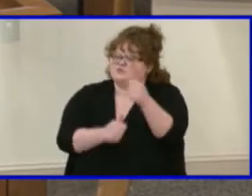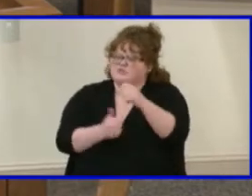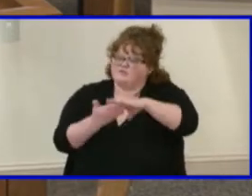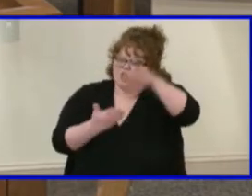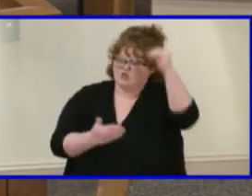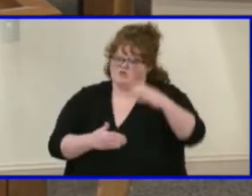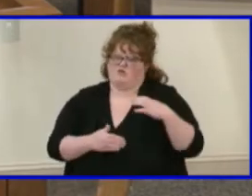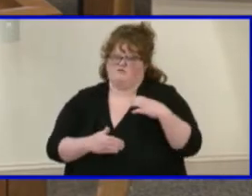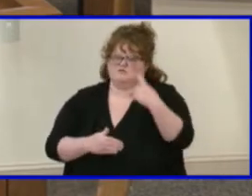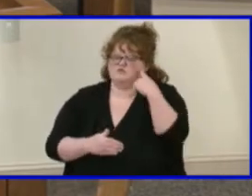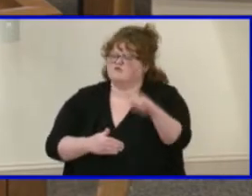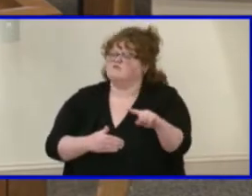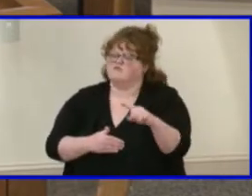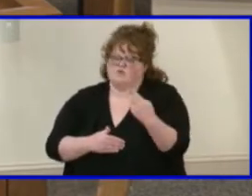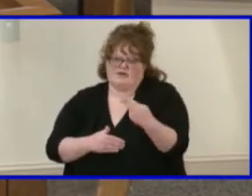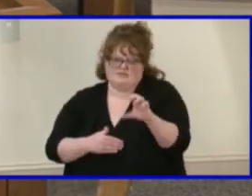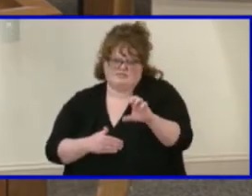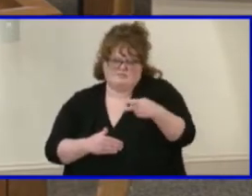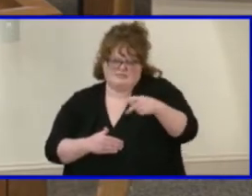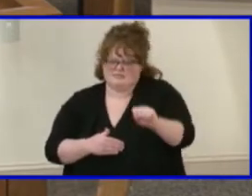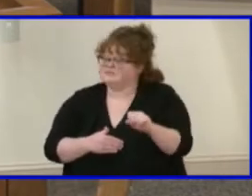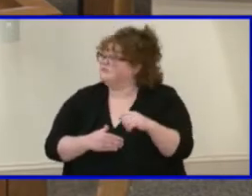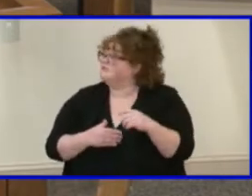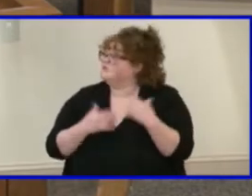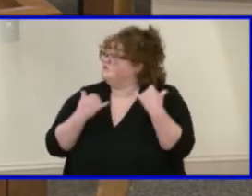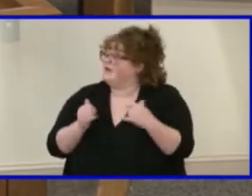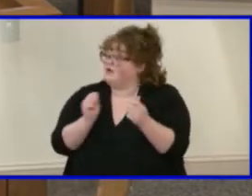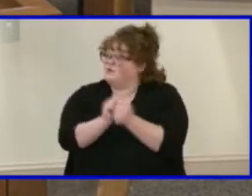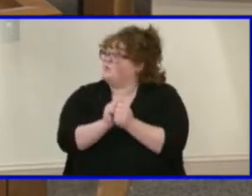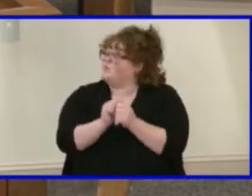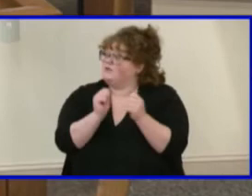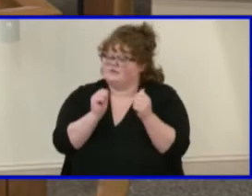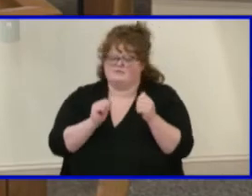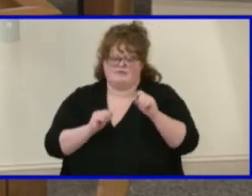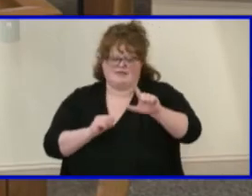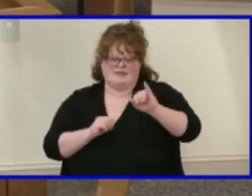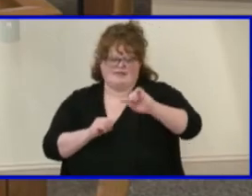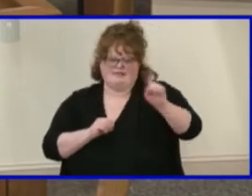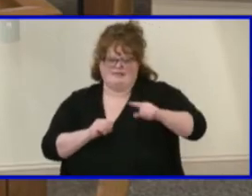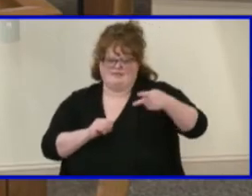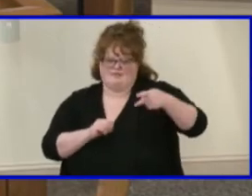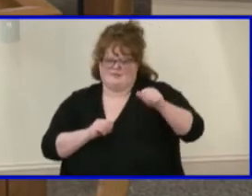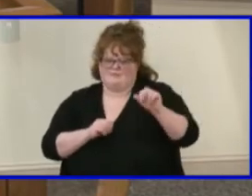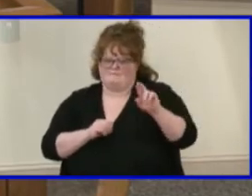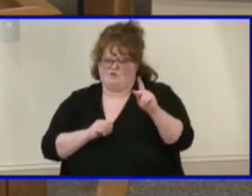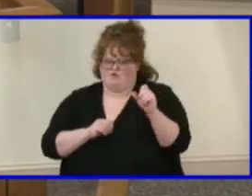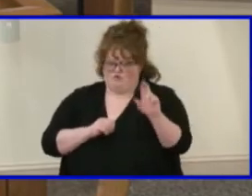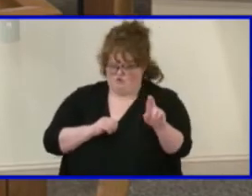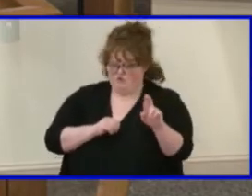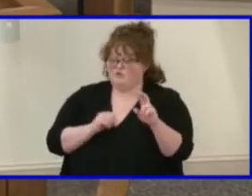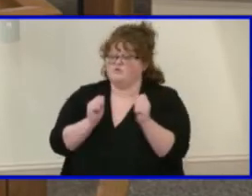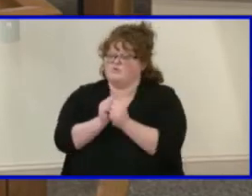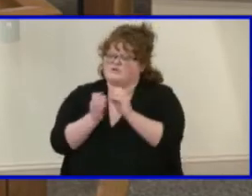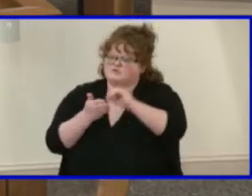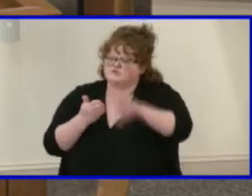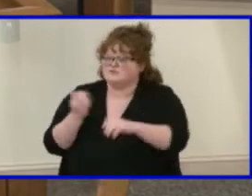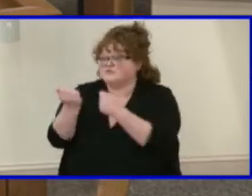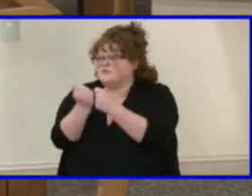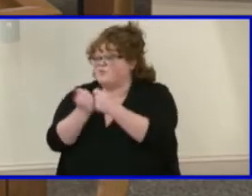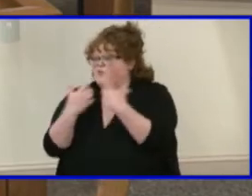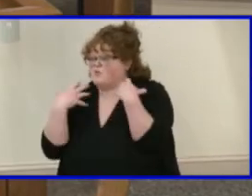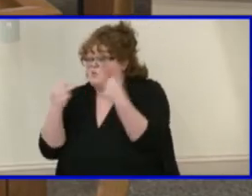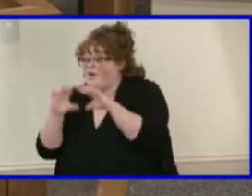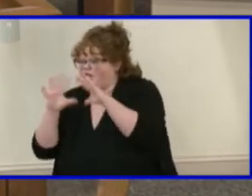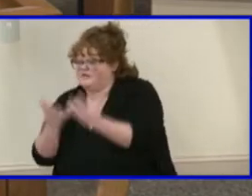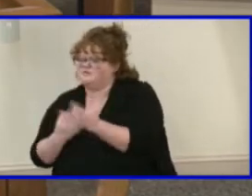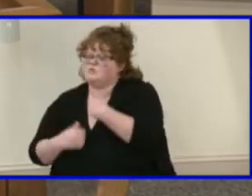this afternoon is Liz Parker, Director of School Counseling Programs, Student Support, and Wellness. Together we will present an overview of